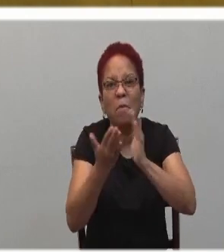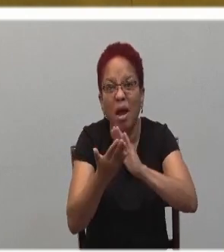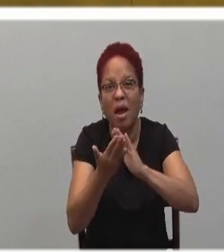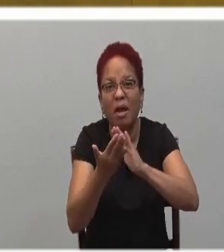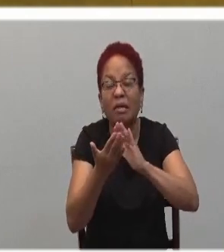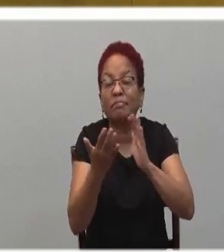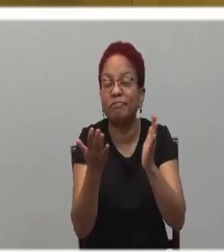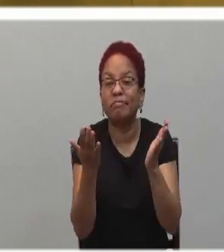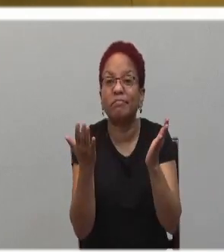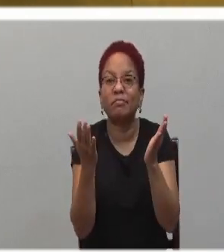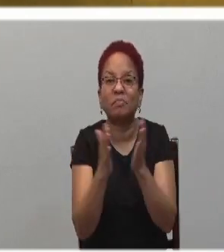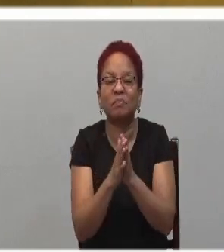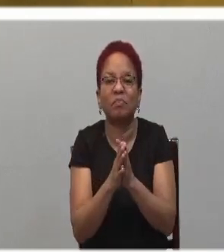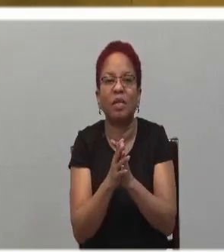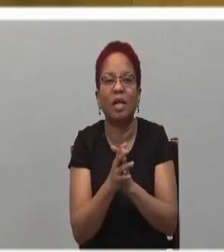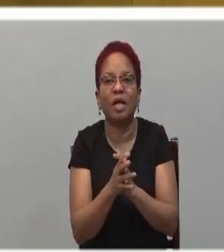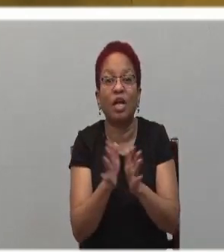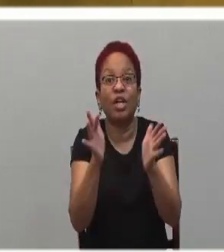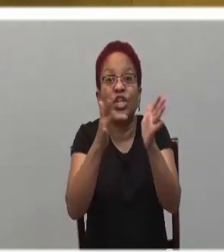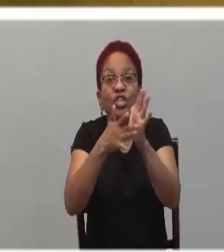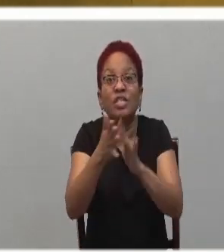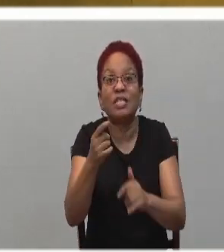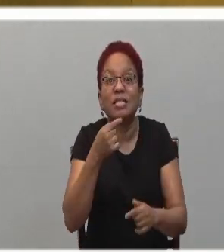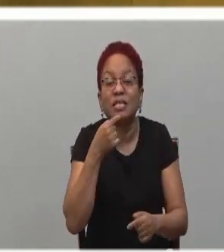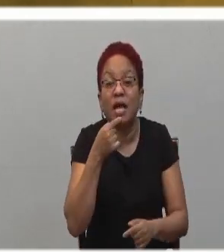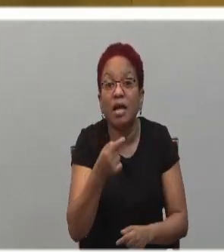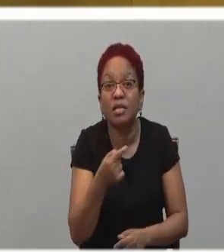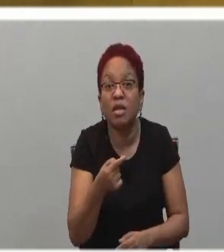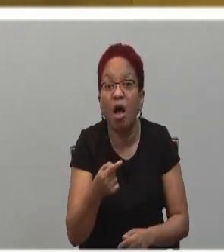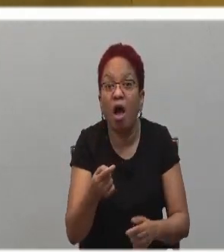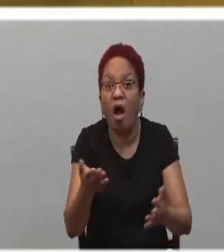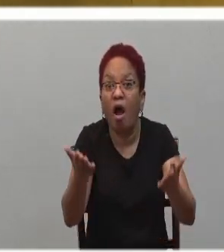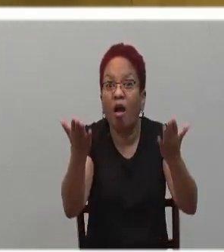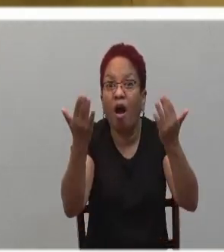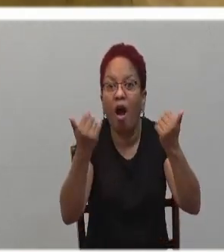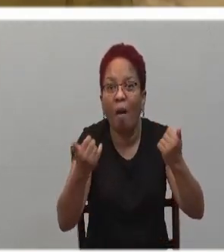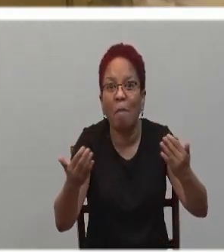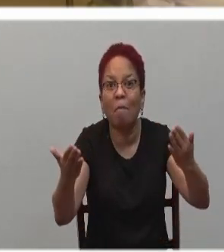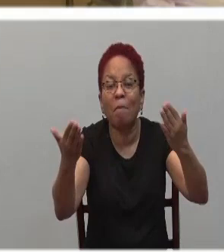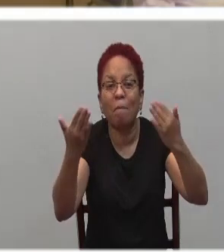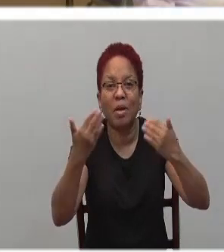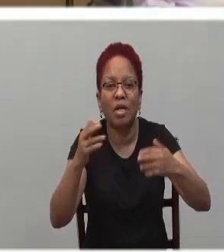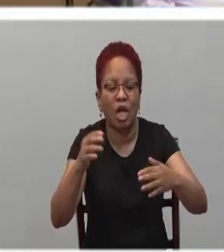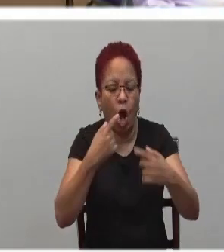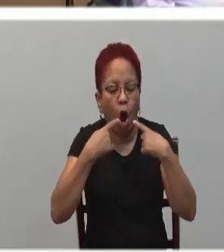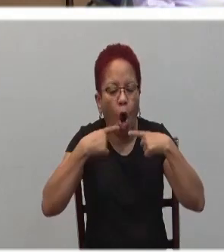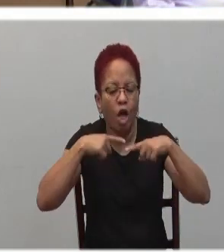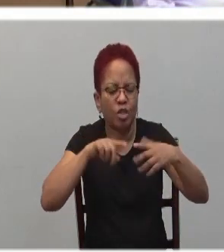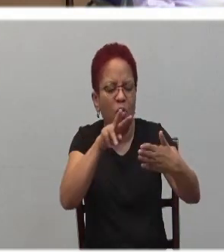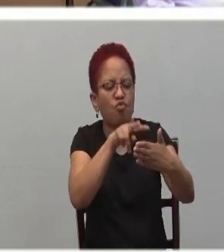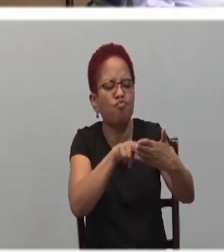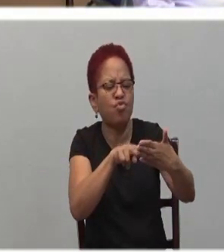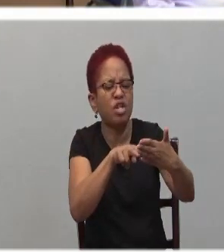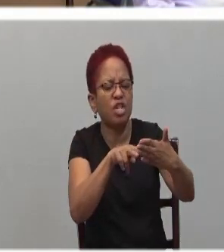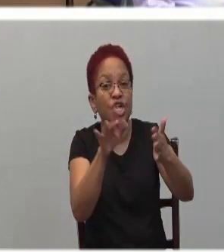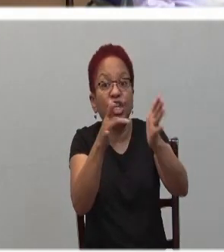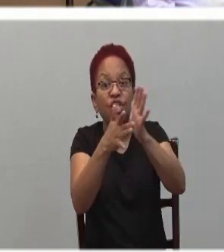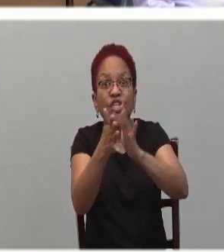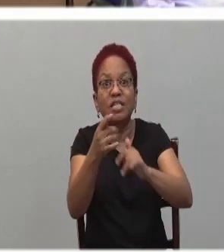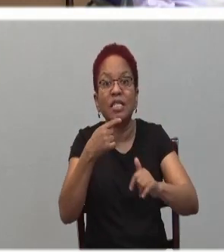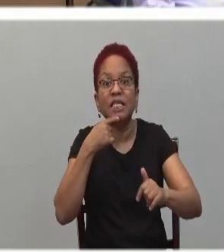and to all of us, he says, come to me all who labor and are over.